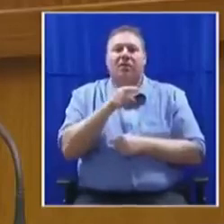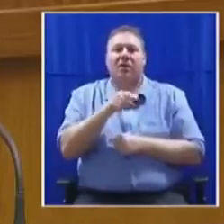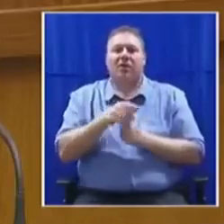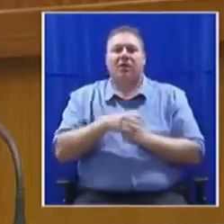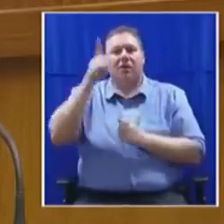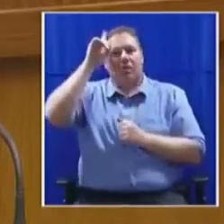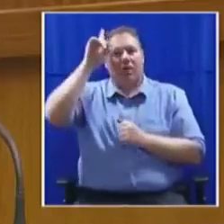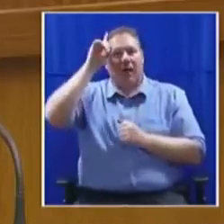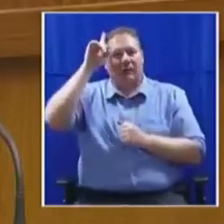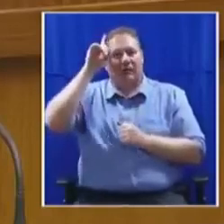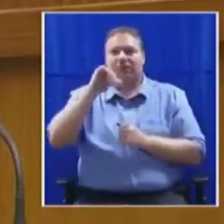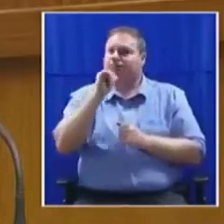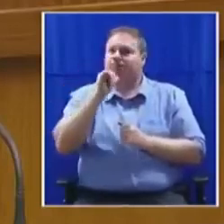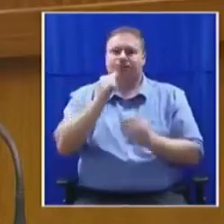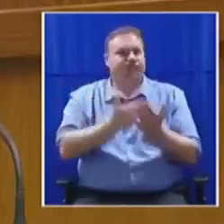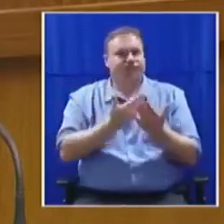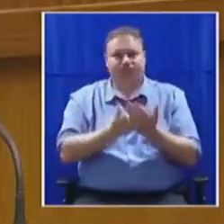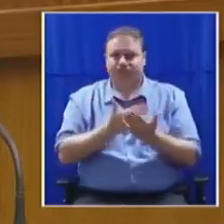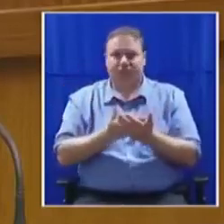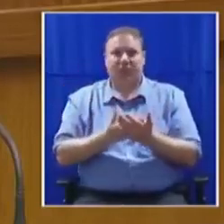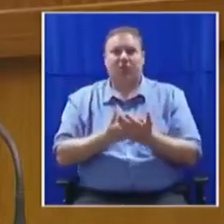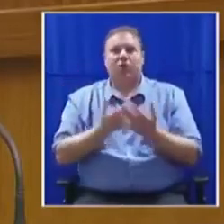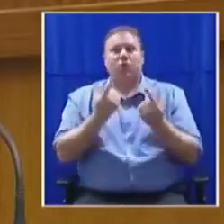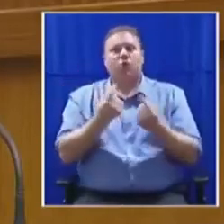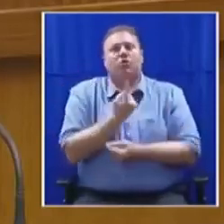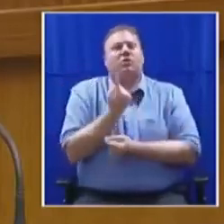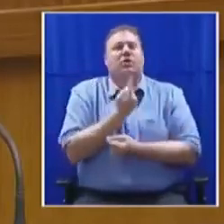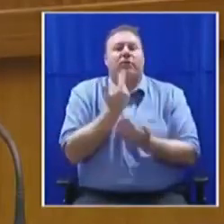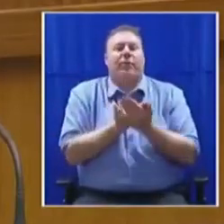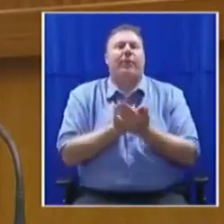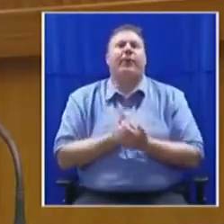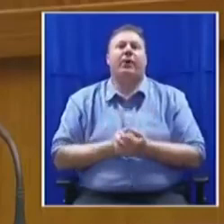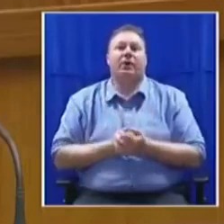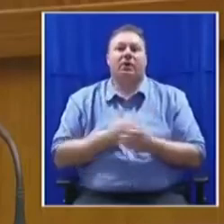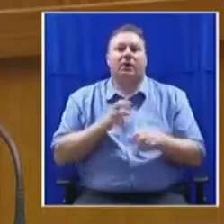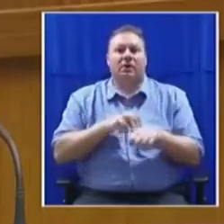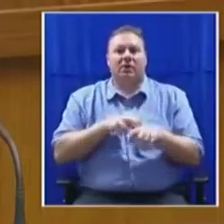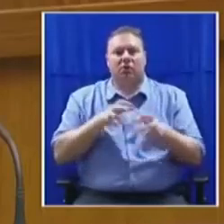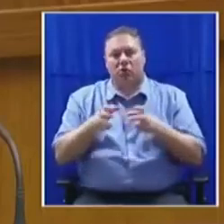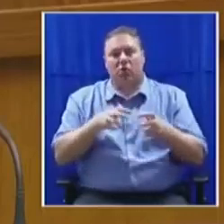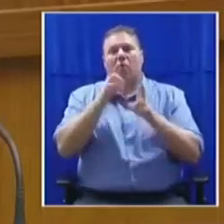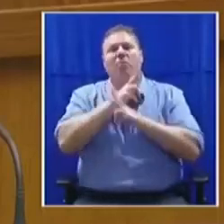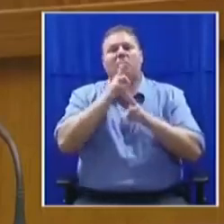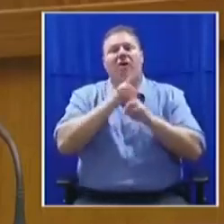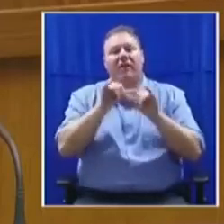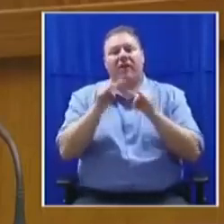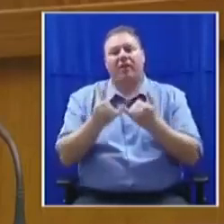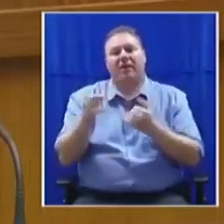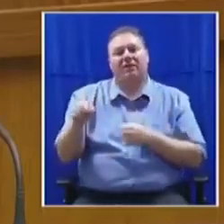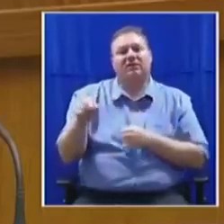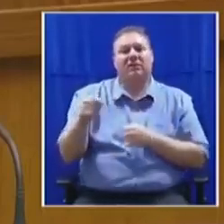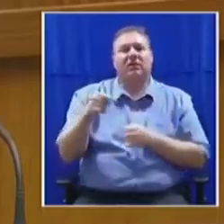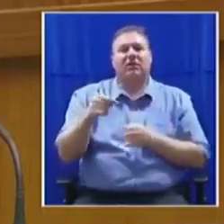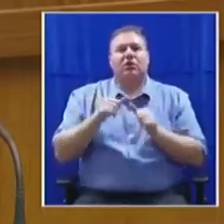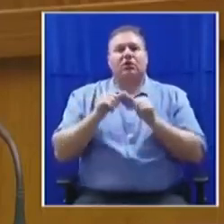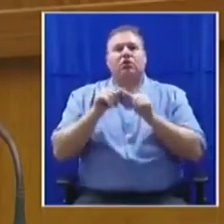blacks do not have the capacity to govern their own affairs, that they must be controlled by a private sector, which is dominated by